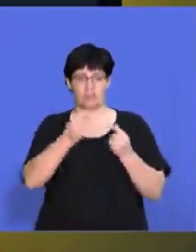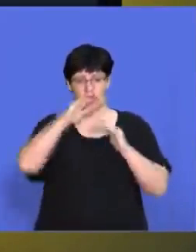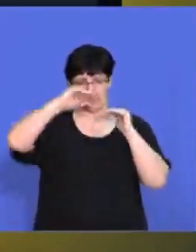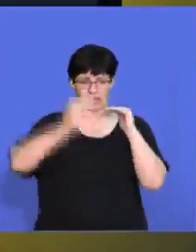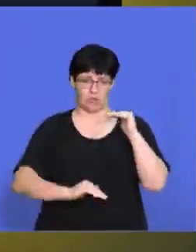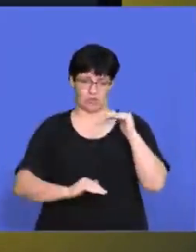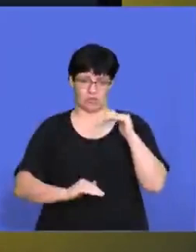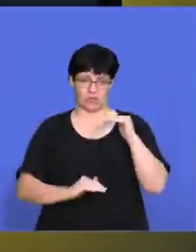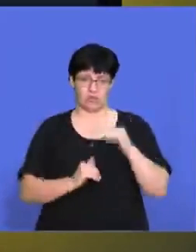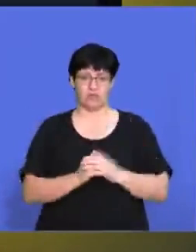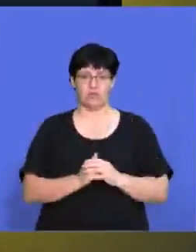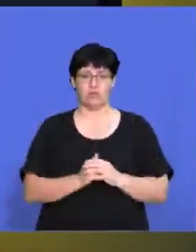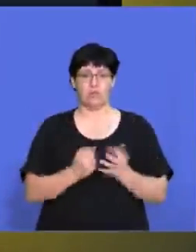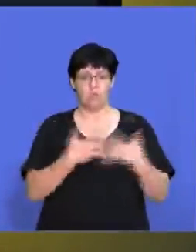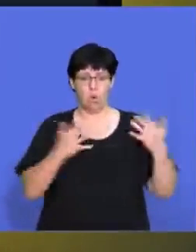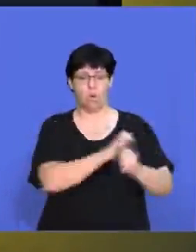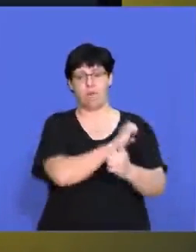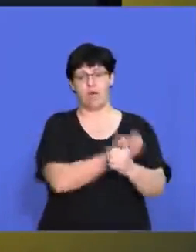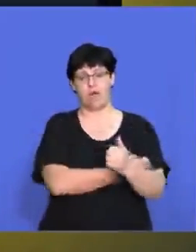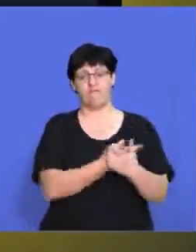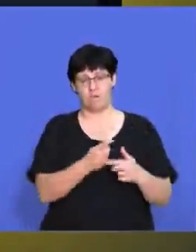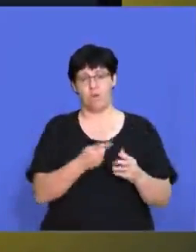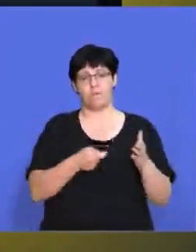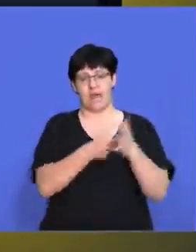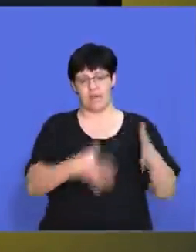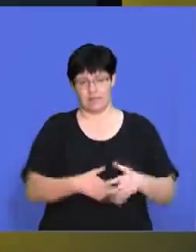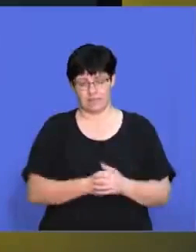down. So now there's a lot more power for the actual buyer.